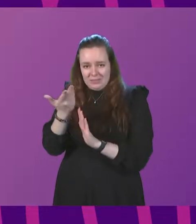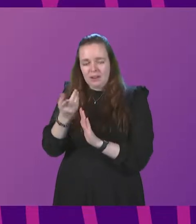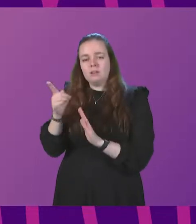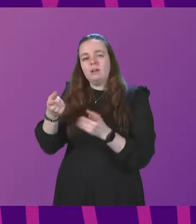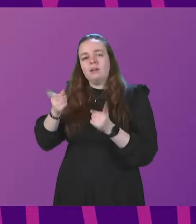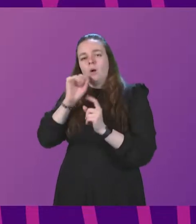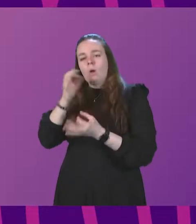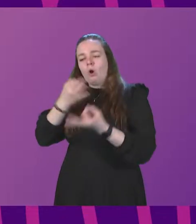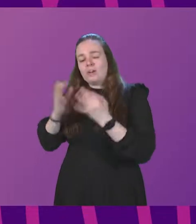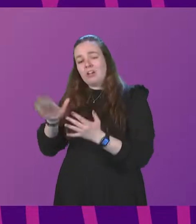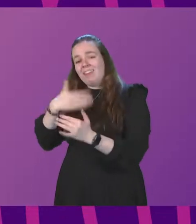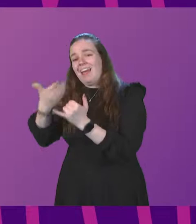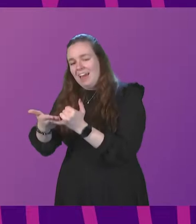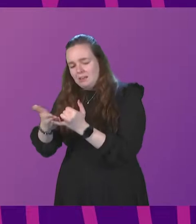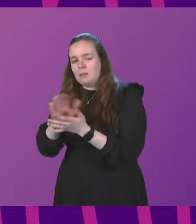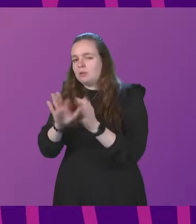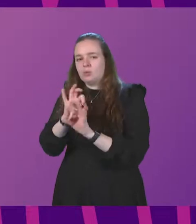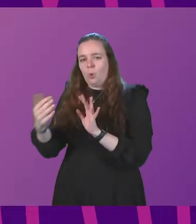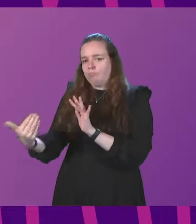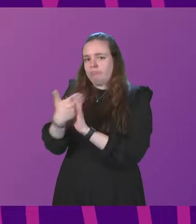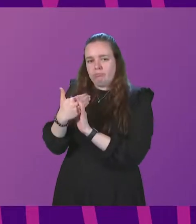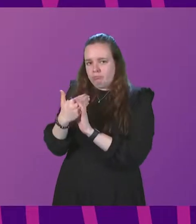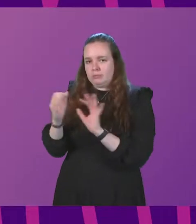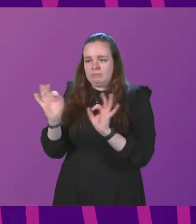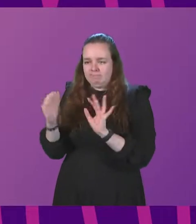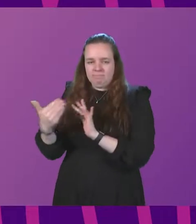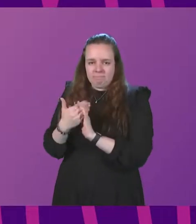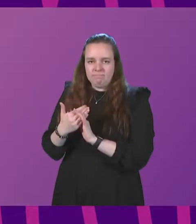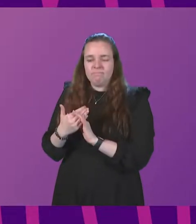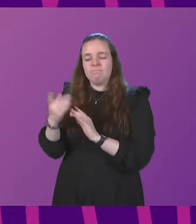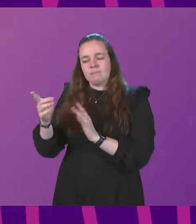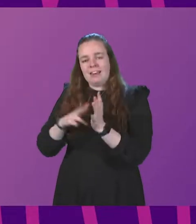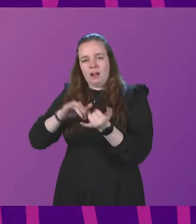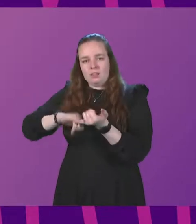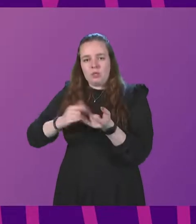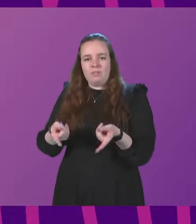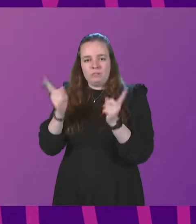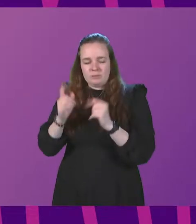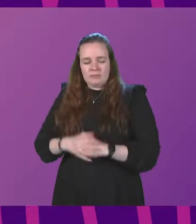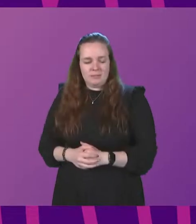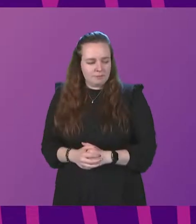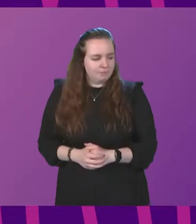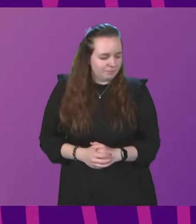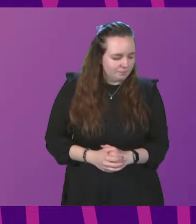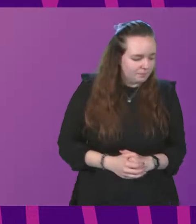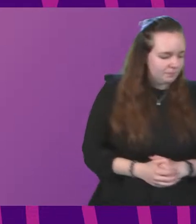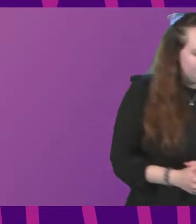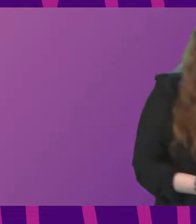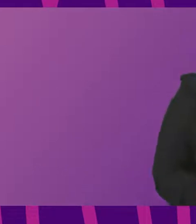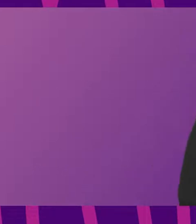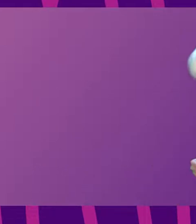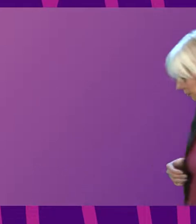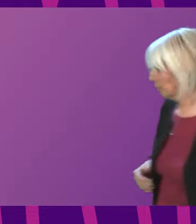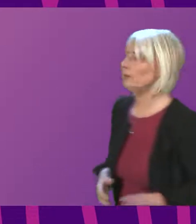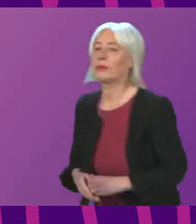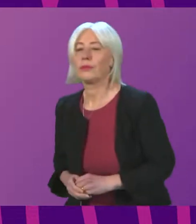at the end of her statement and so there should be no interventions or interruptions. I call on Nicola Sturgeon, First Minister. Thank you,